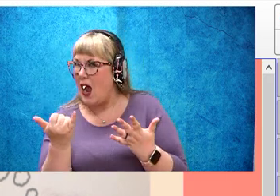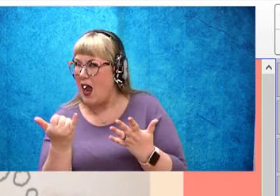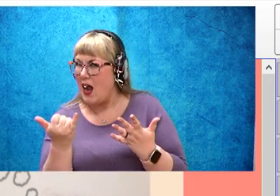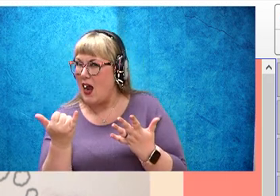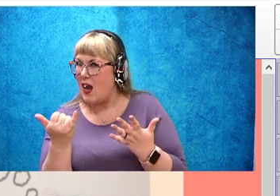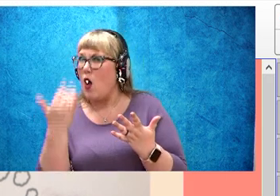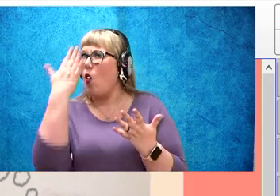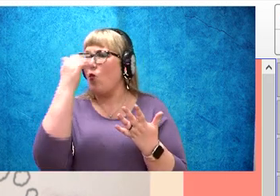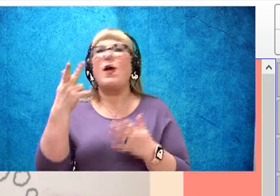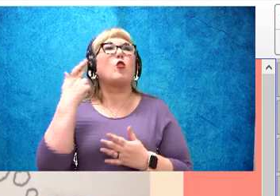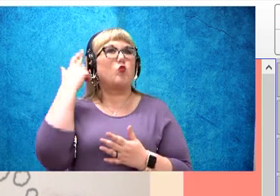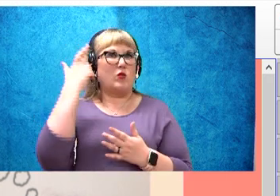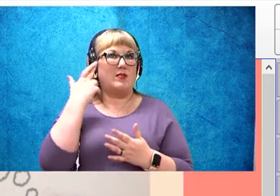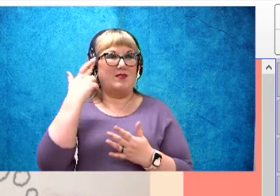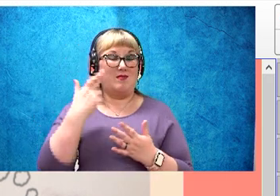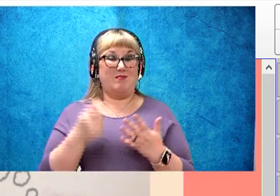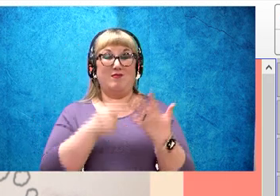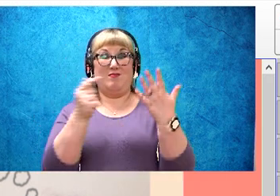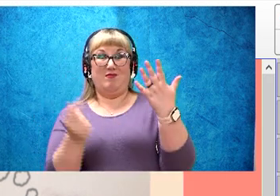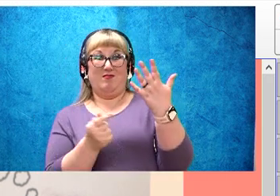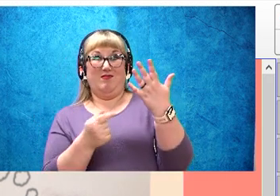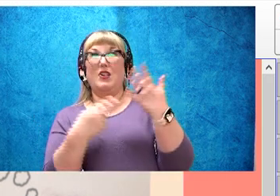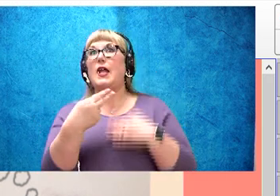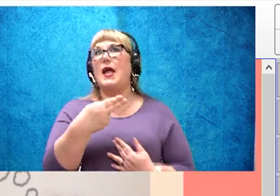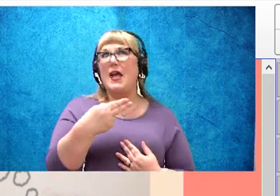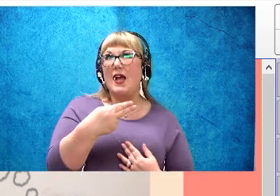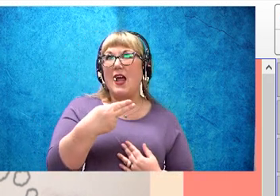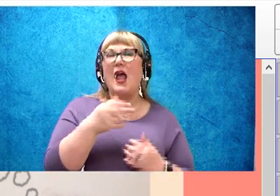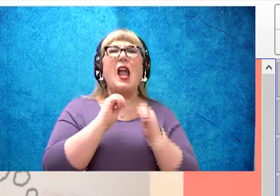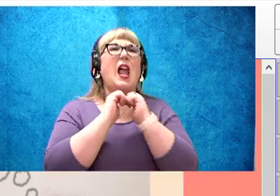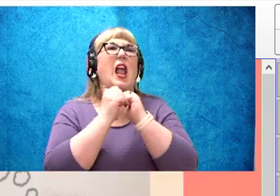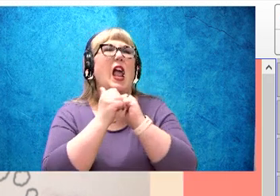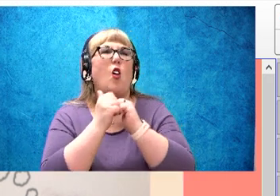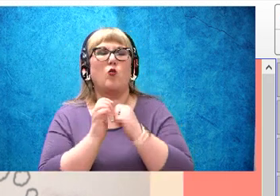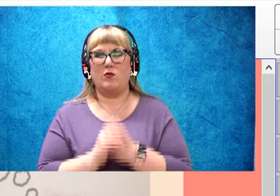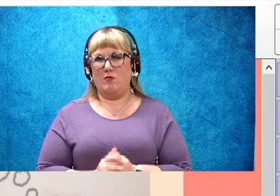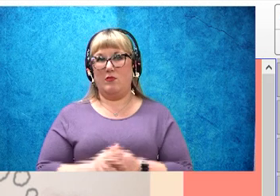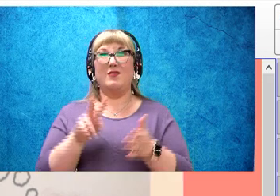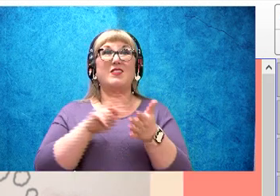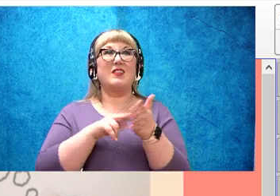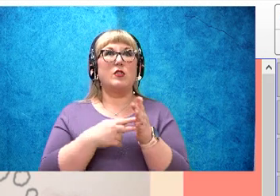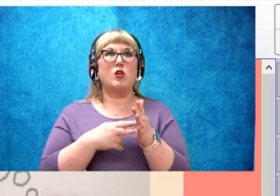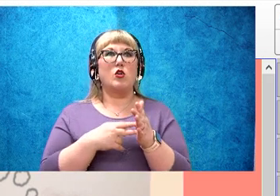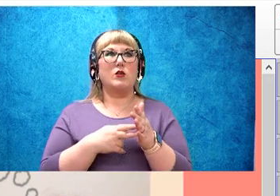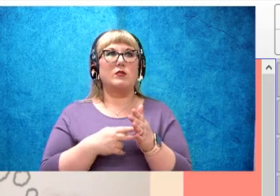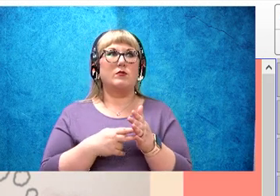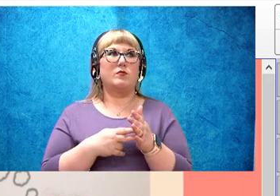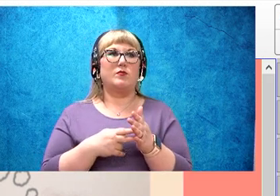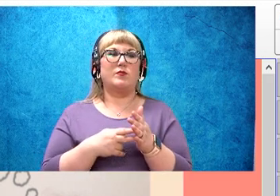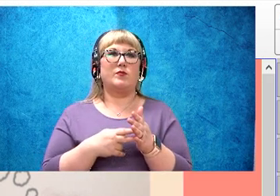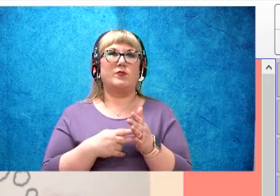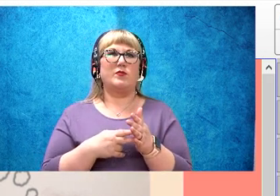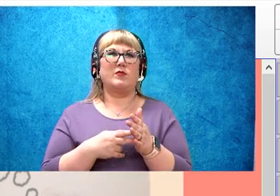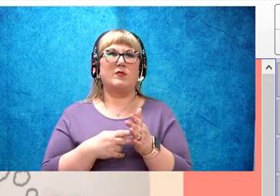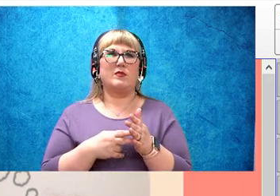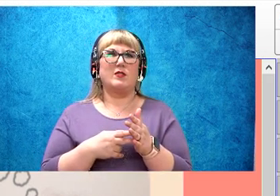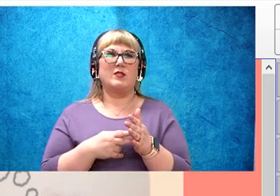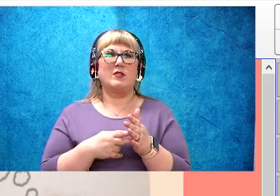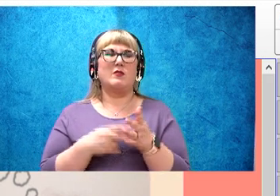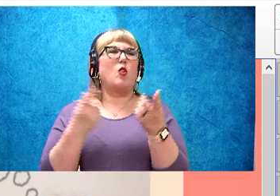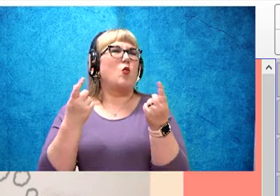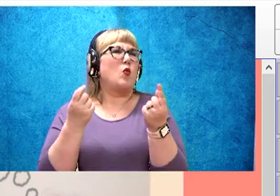purpose or the reason, and also the letter H stands for how, which means by what means something happened,